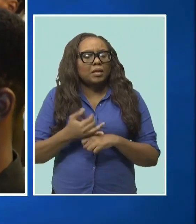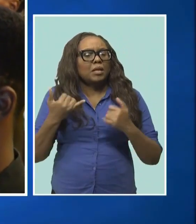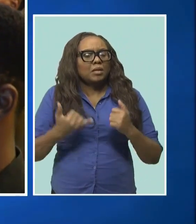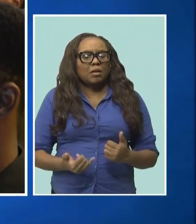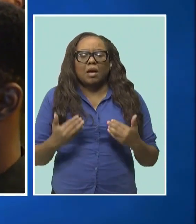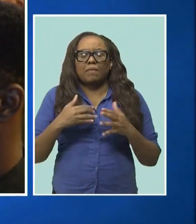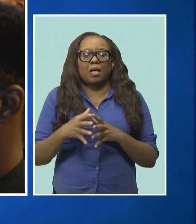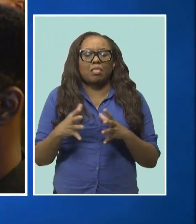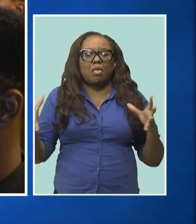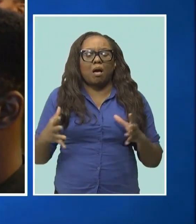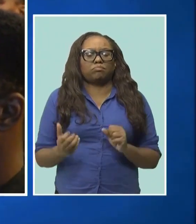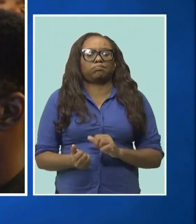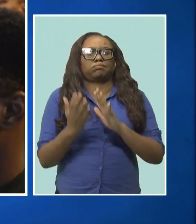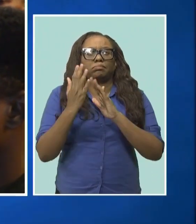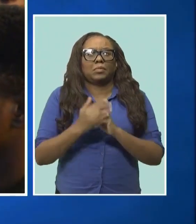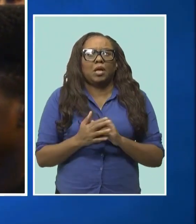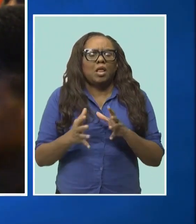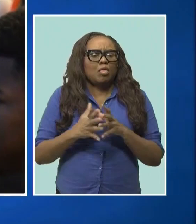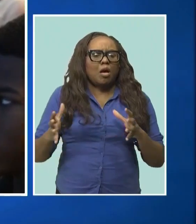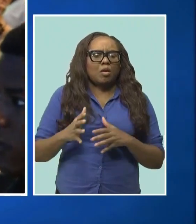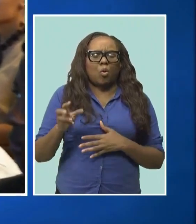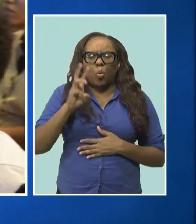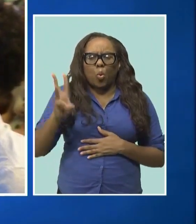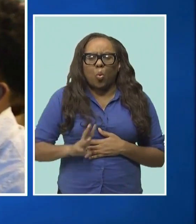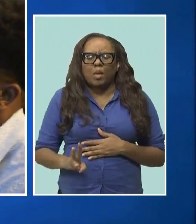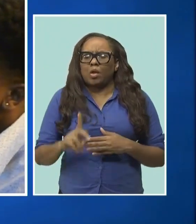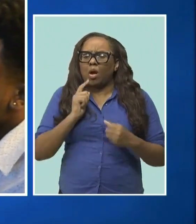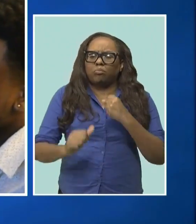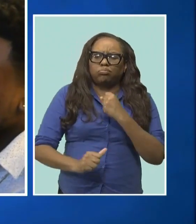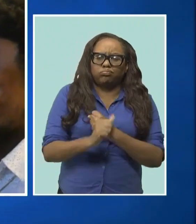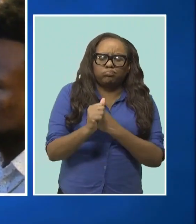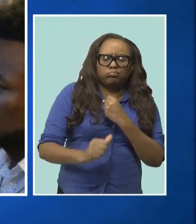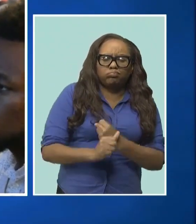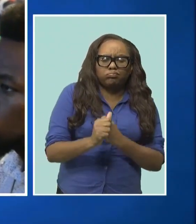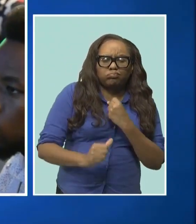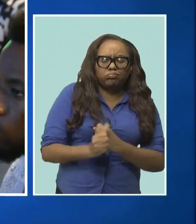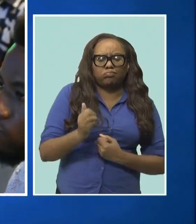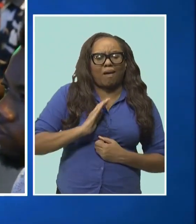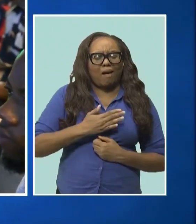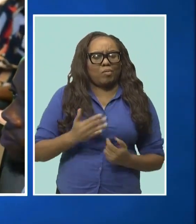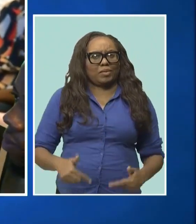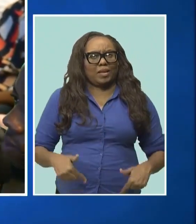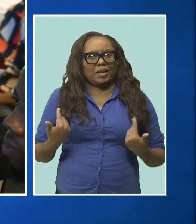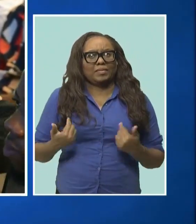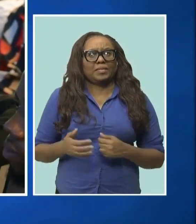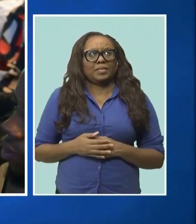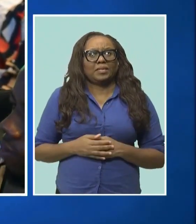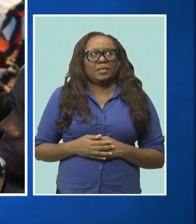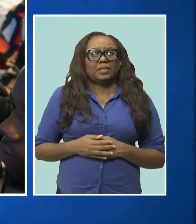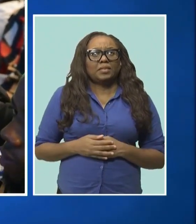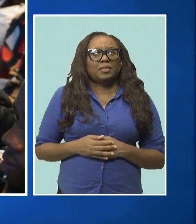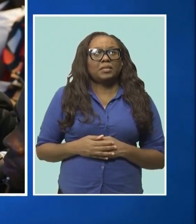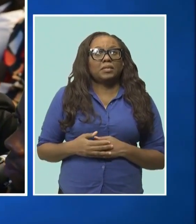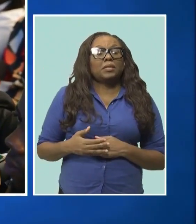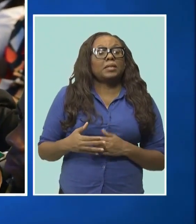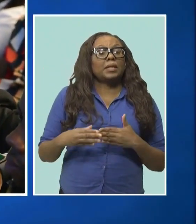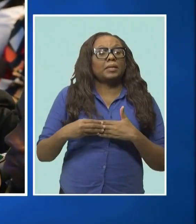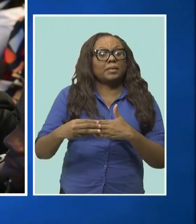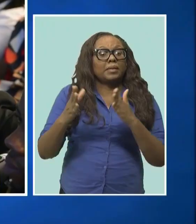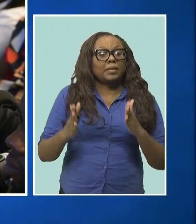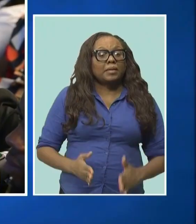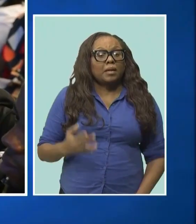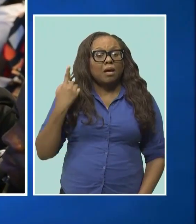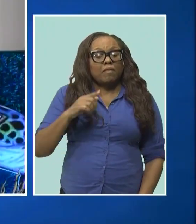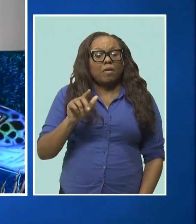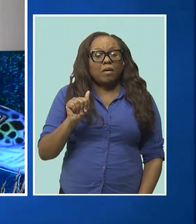sea levels and extreme weather events which threaten our existence. Ms. Lashley, who is also the head of the Ashley Lashley Foundation, says